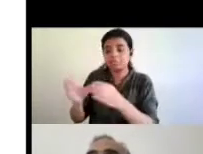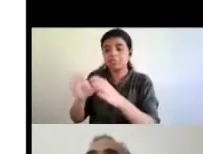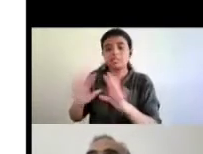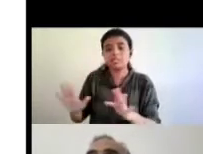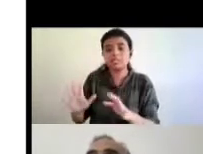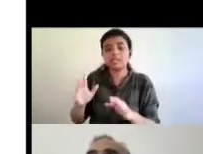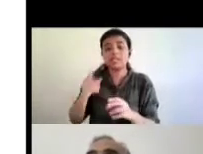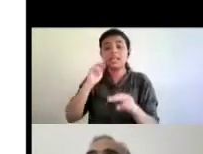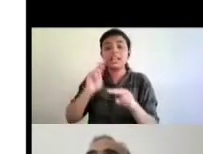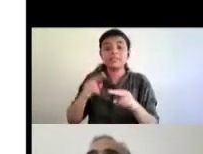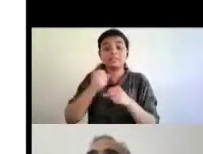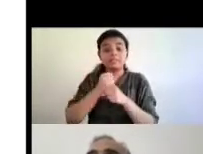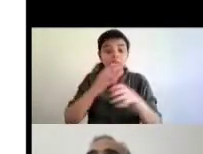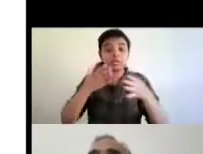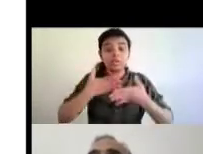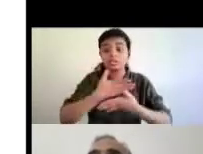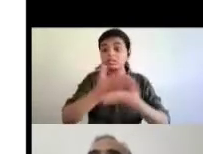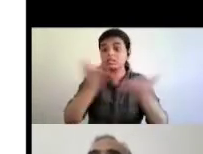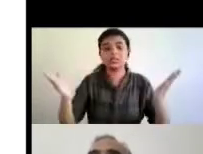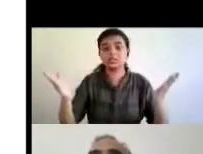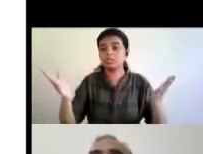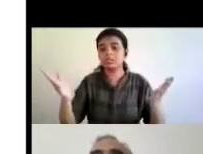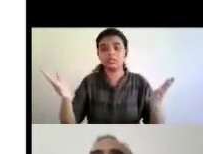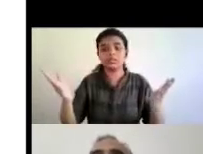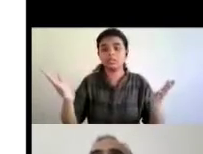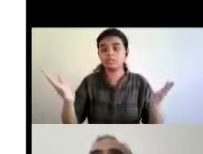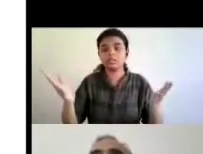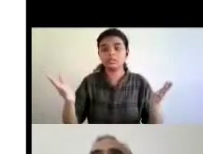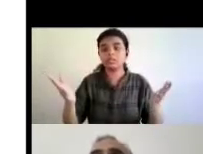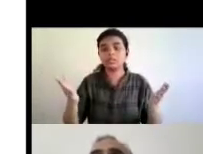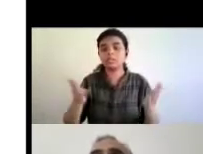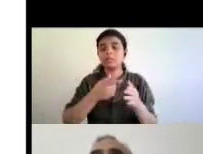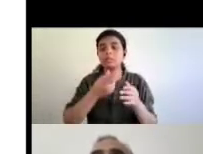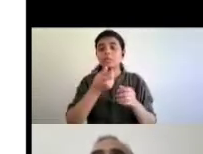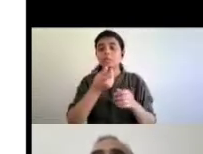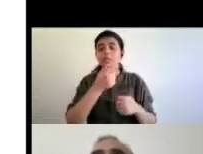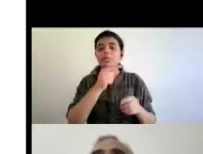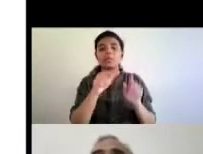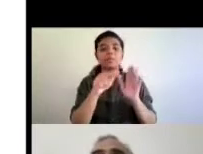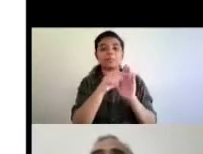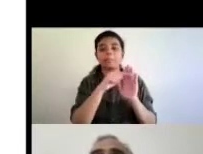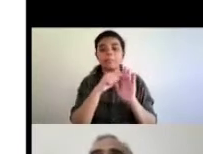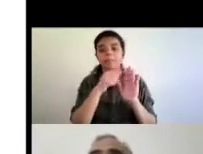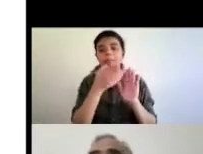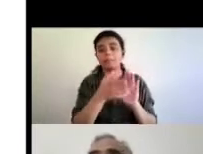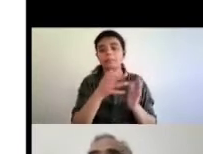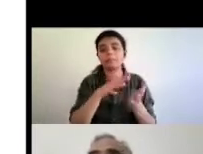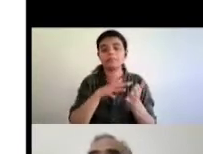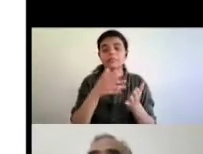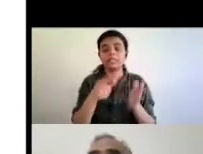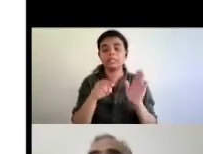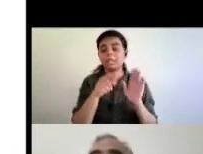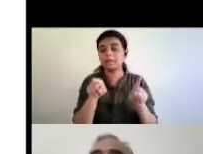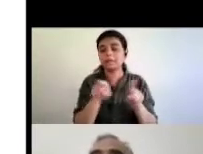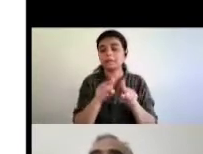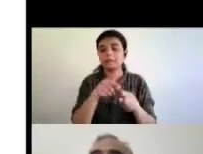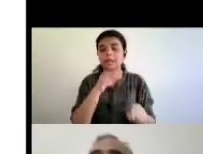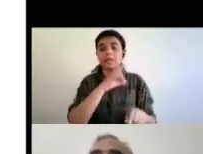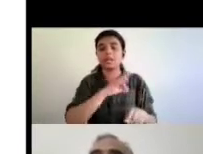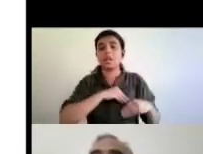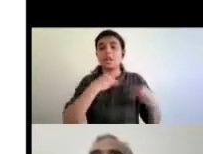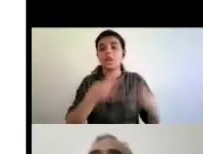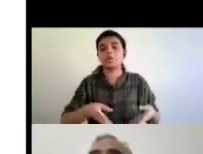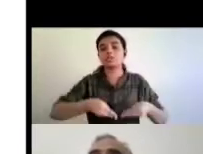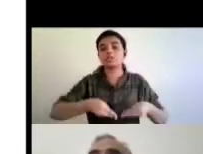general market it hurts the commercial interests of the copyright owner very very badly so that's the responsibility